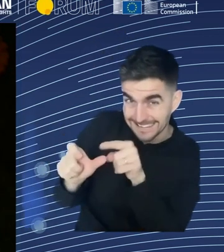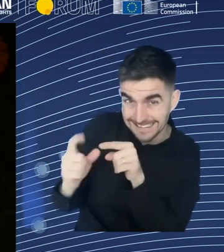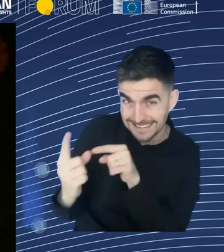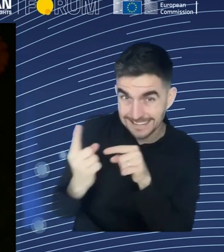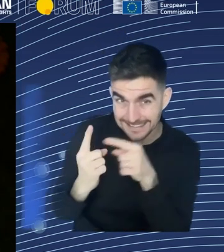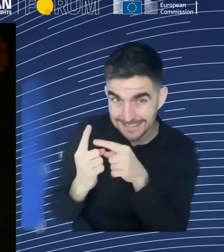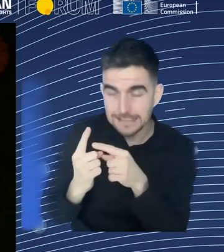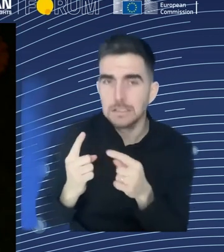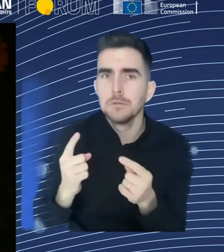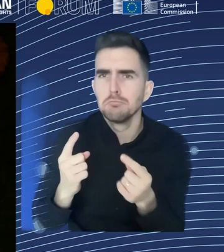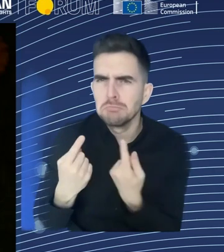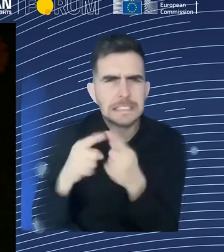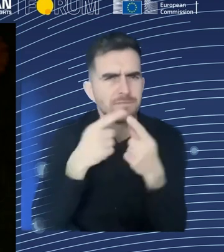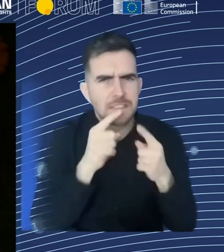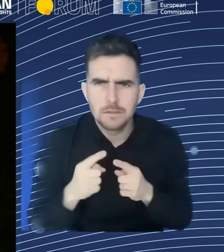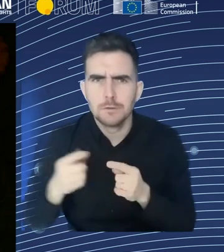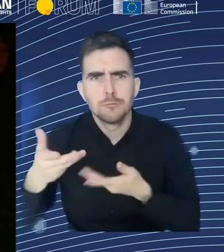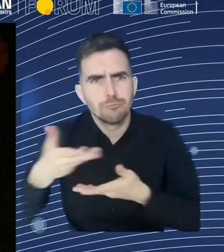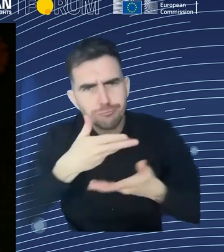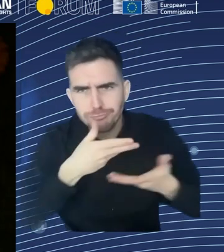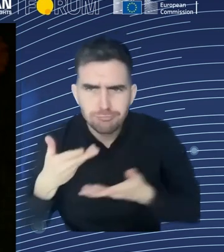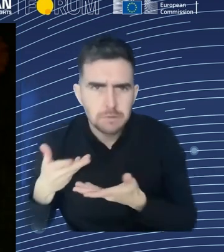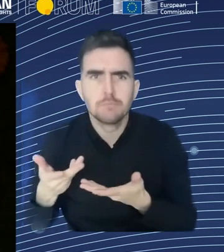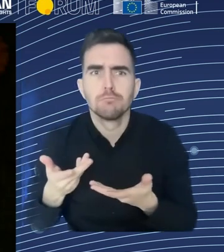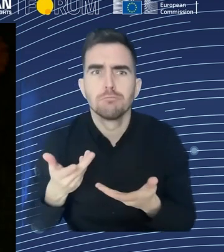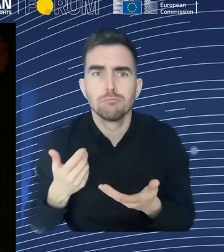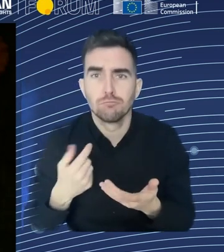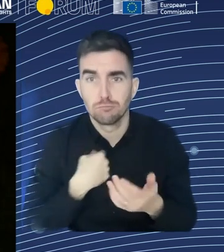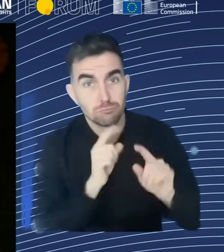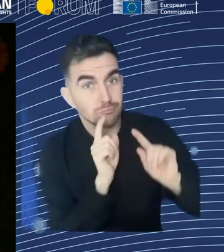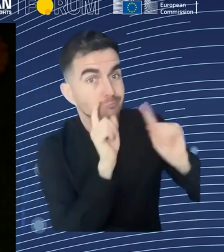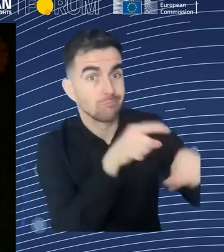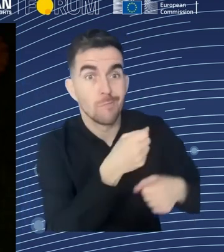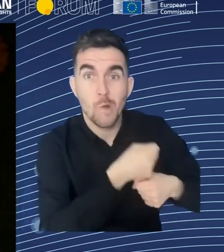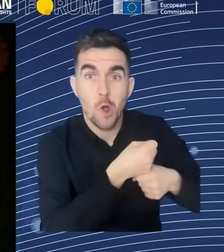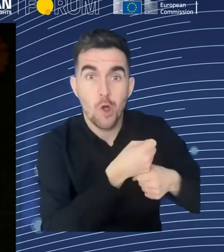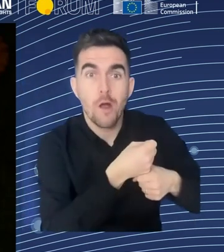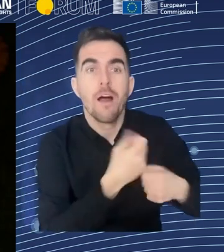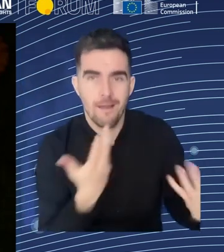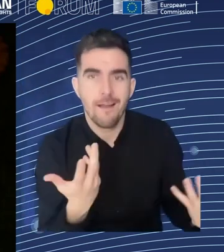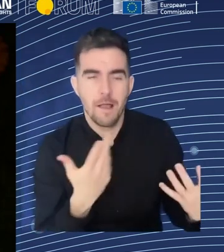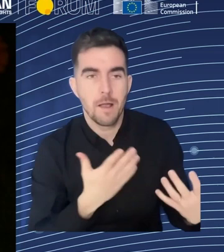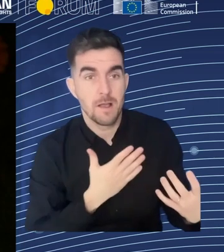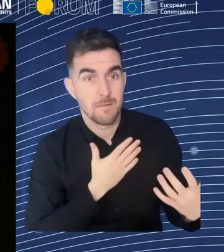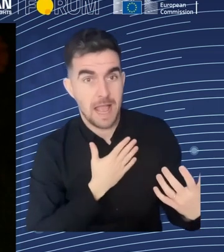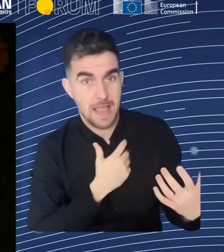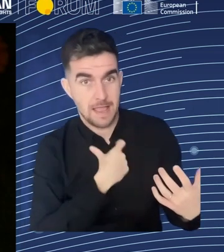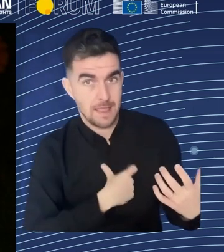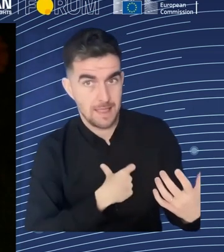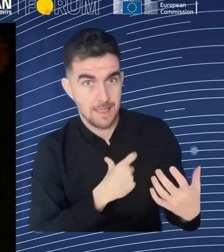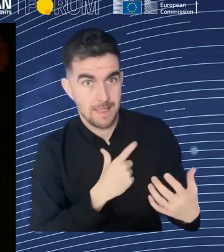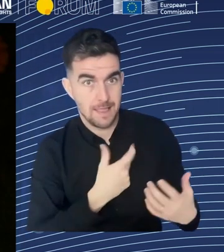what they do is connected to the other. So, if I kind of compromise or replace this connection, what are the results? And also in this, we are